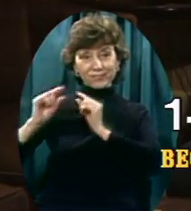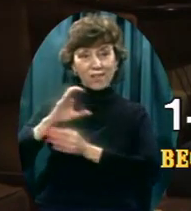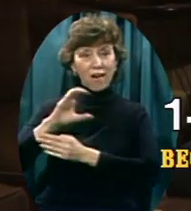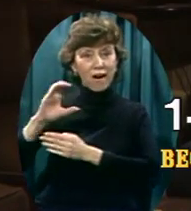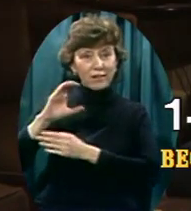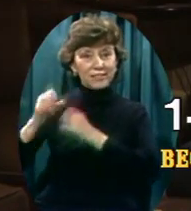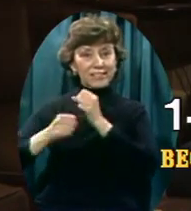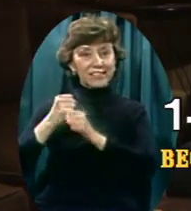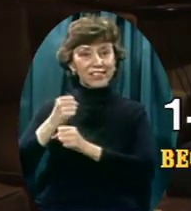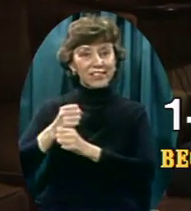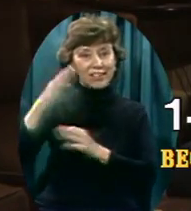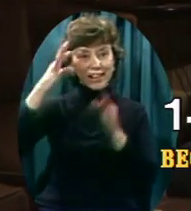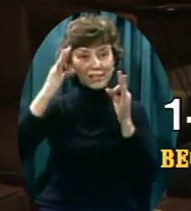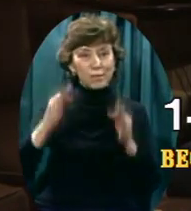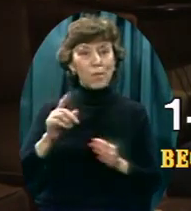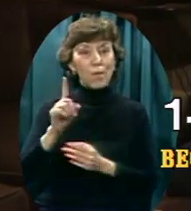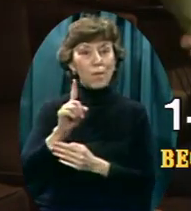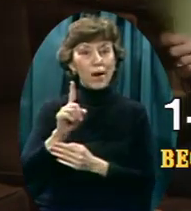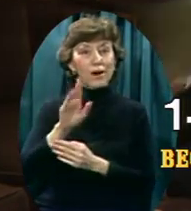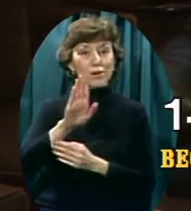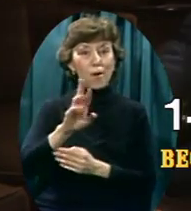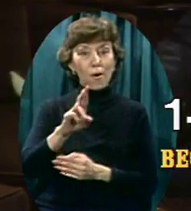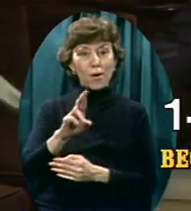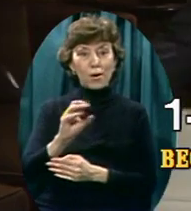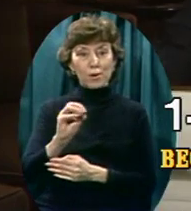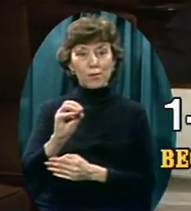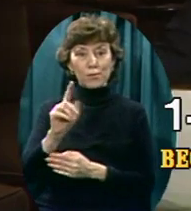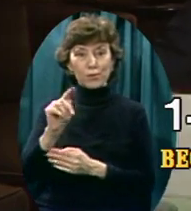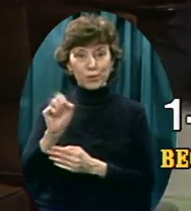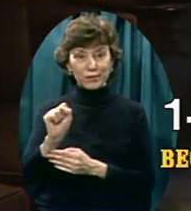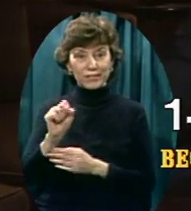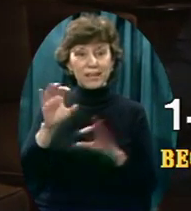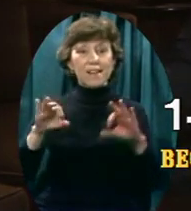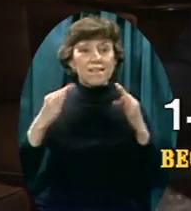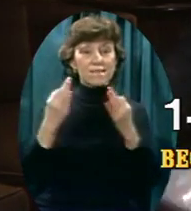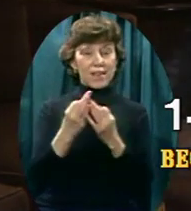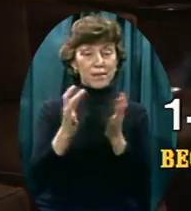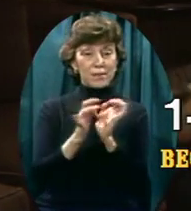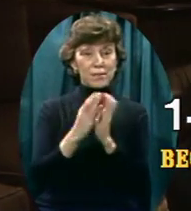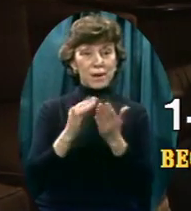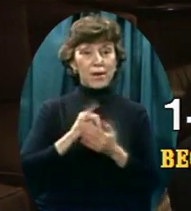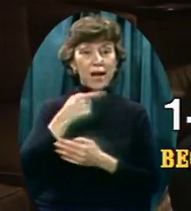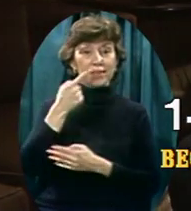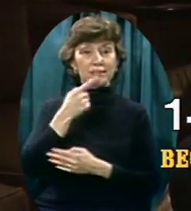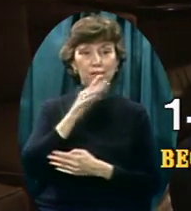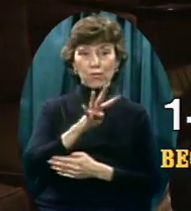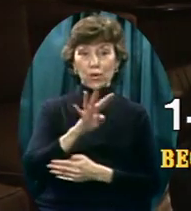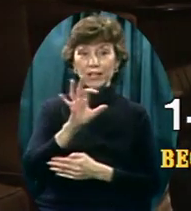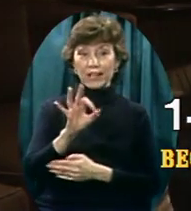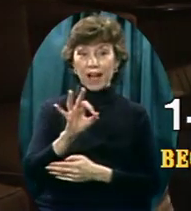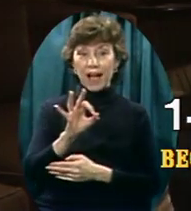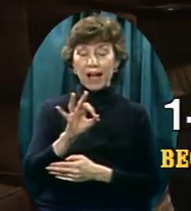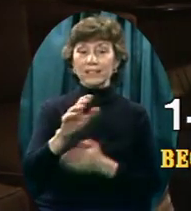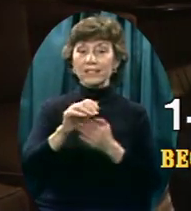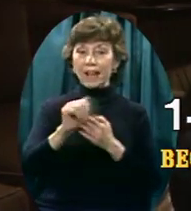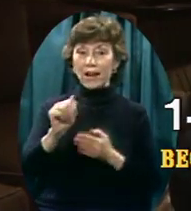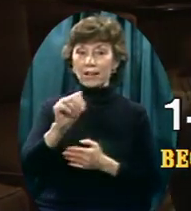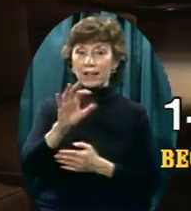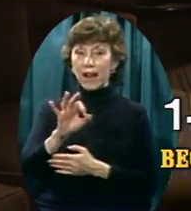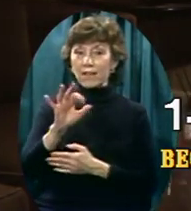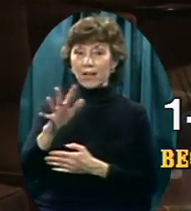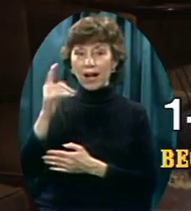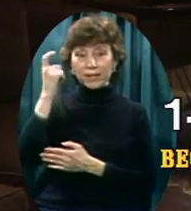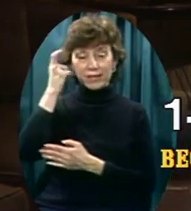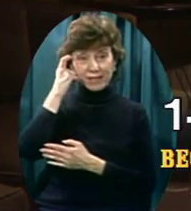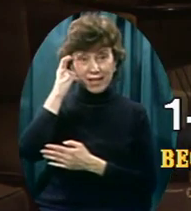determine your roots A family Bible And I said It's a $49.95 retail $50 Bible That we're